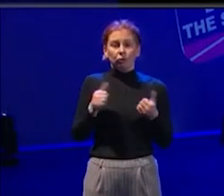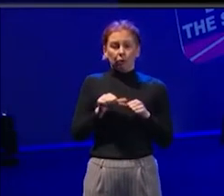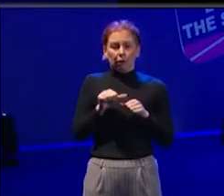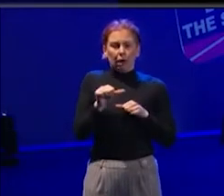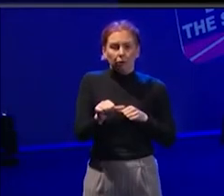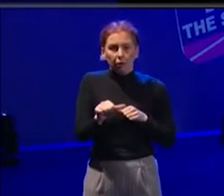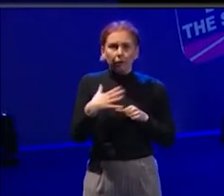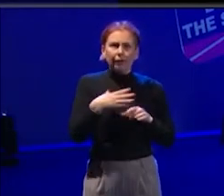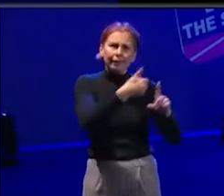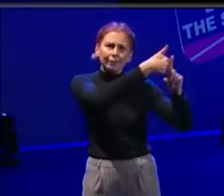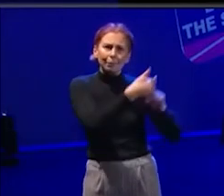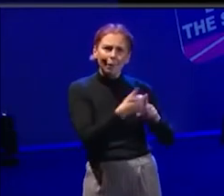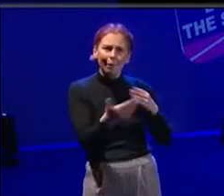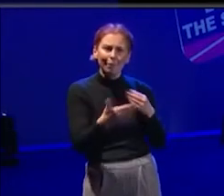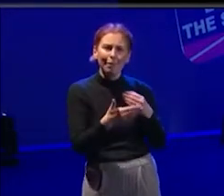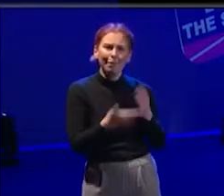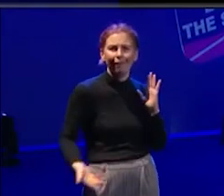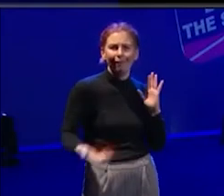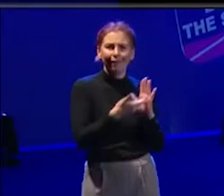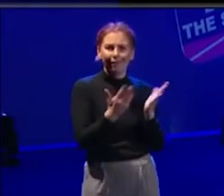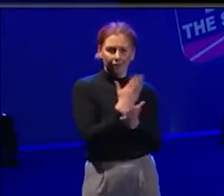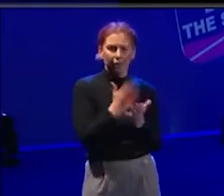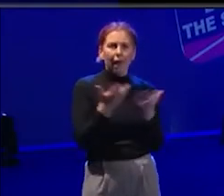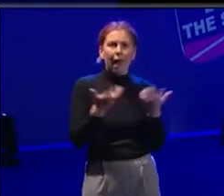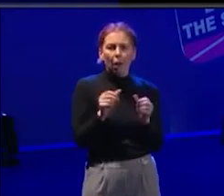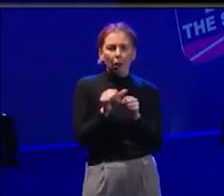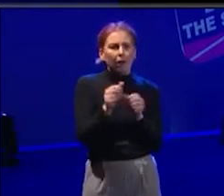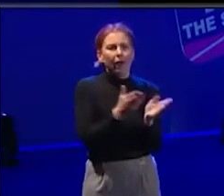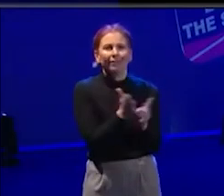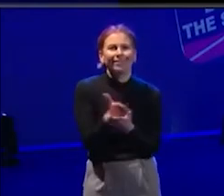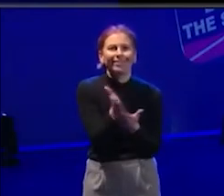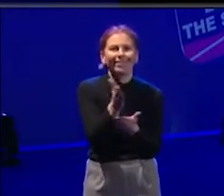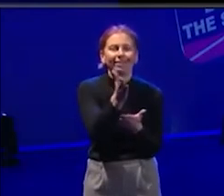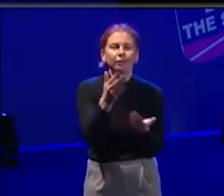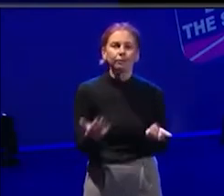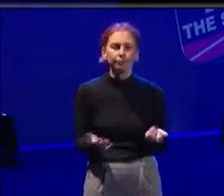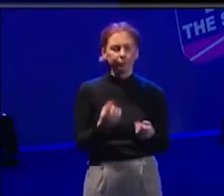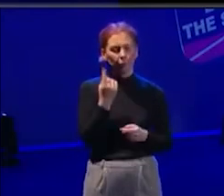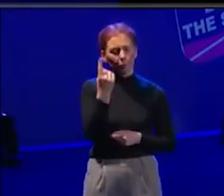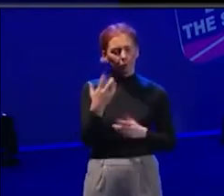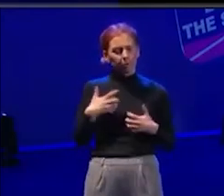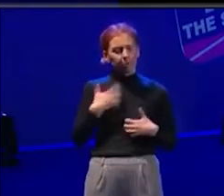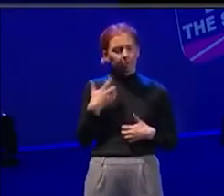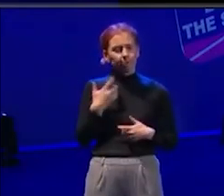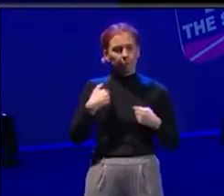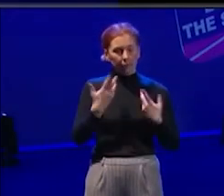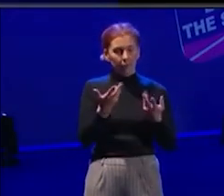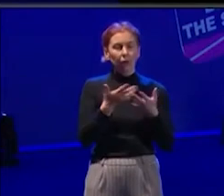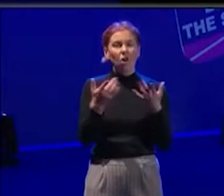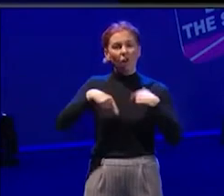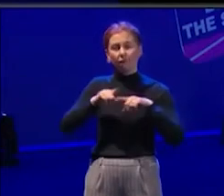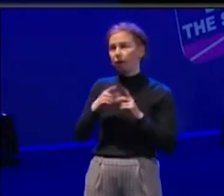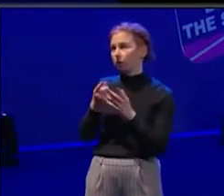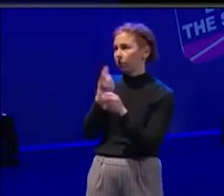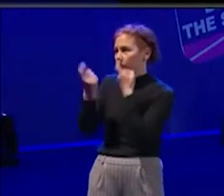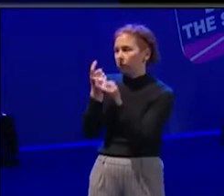Um, one of my bugbears of it is because, so I'm sure for all of us, a lot of the work that we do is, you know, we go for funding, you get the